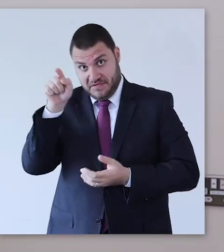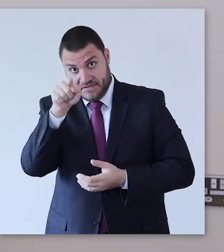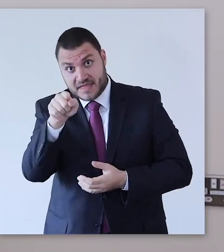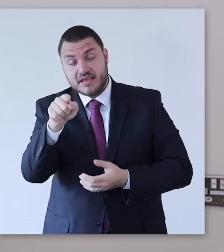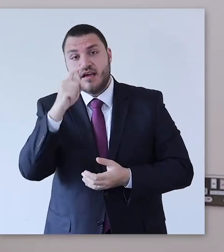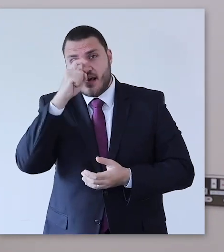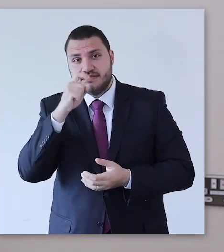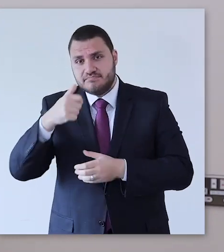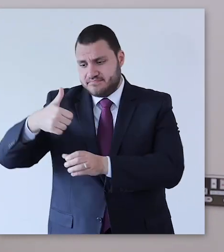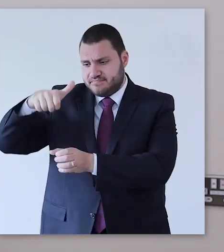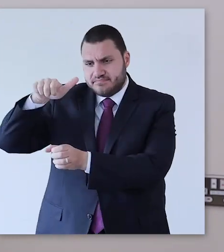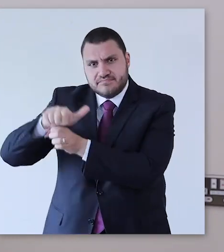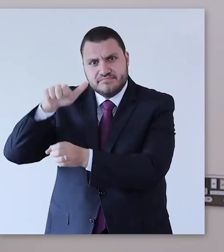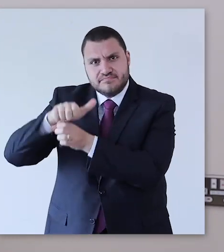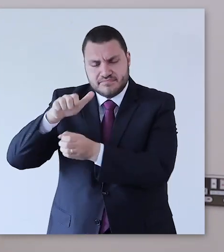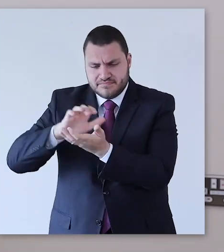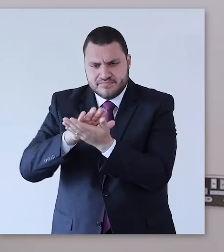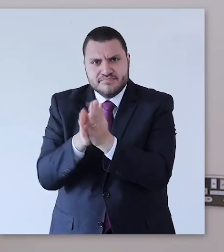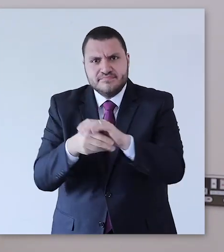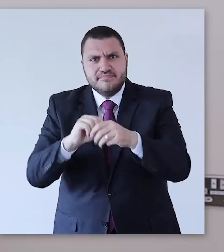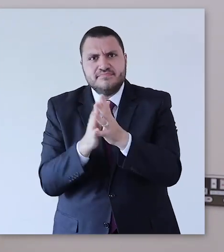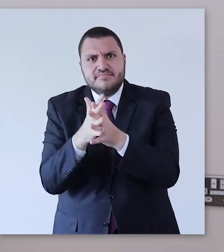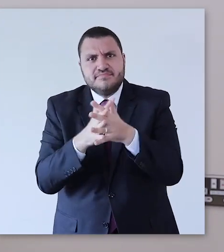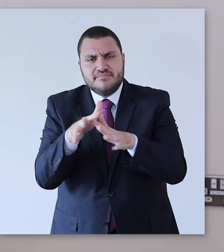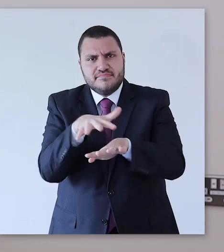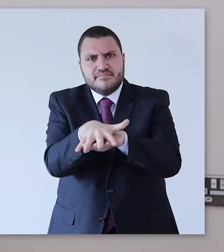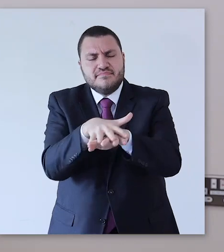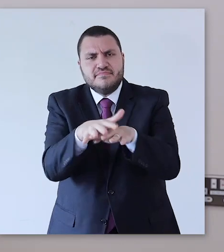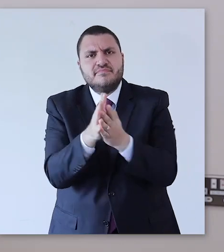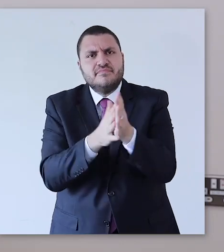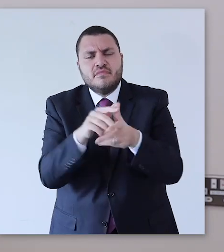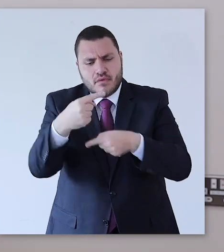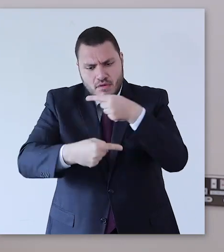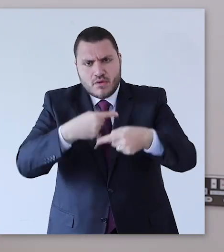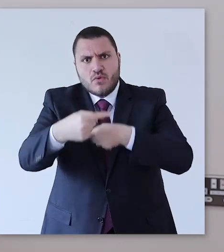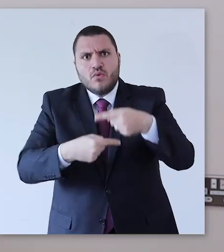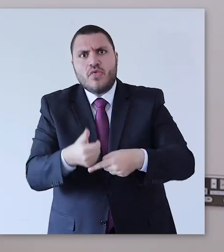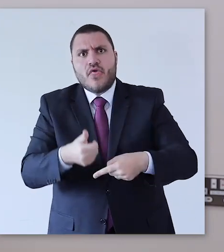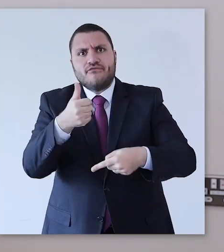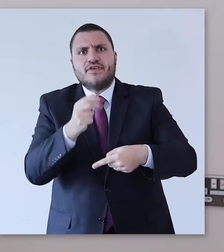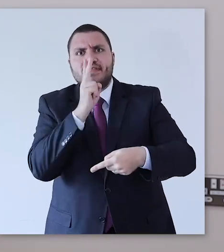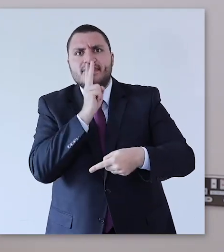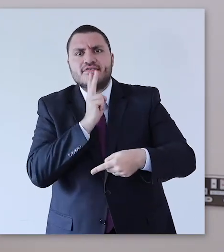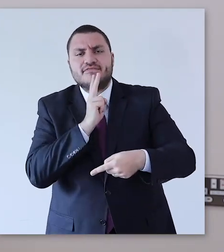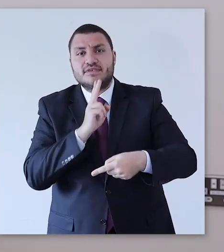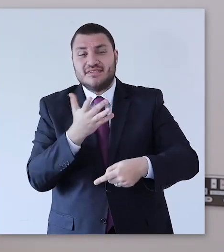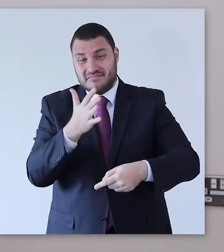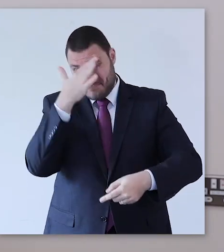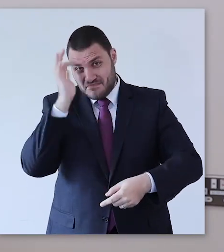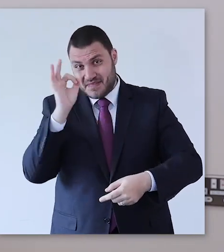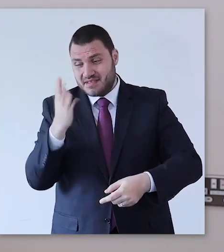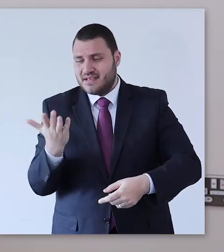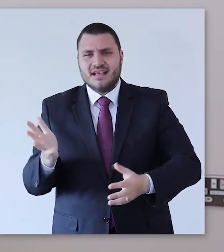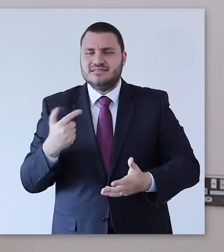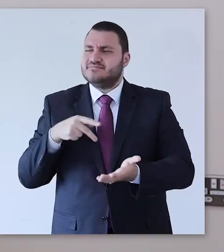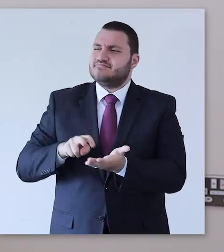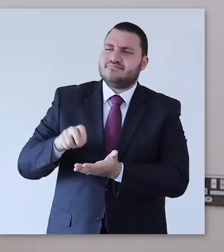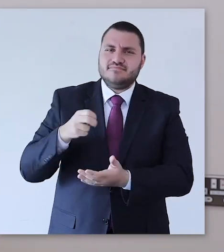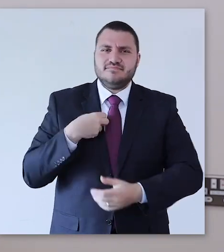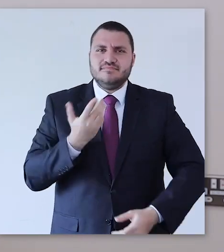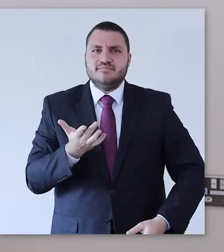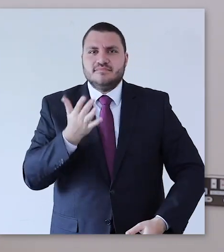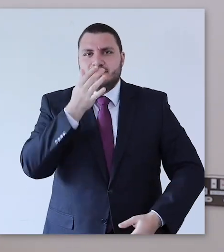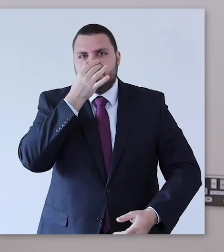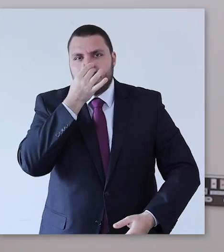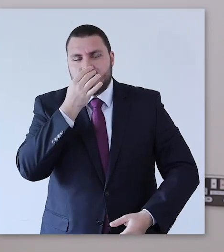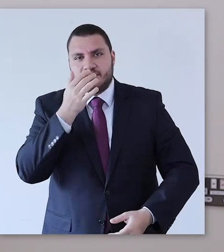neighboring cities. Frequently wash your hands or use alcohol gel to clean your hands. Make sure you don't touch